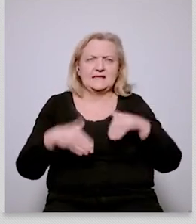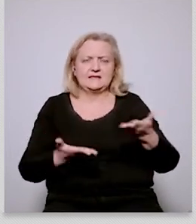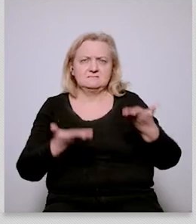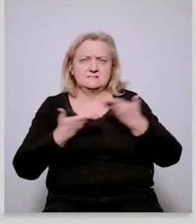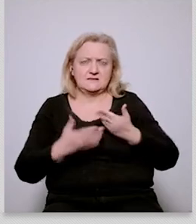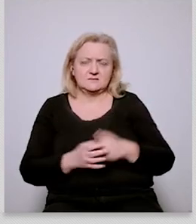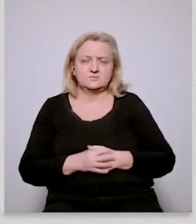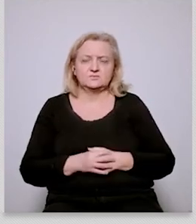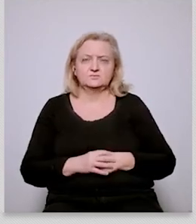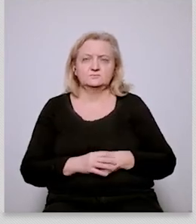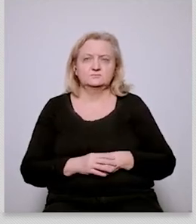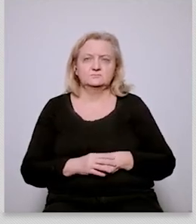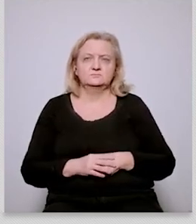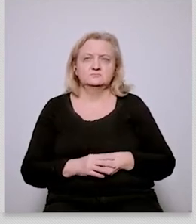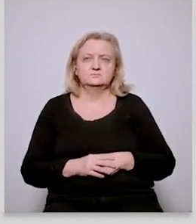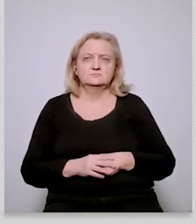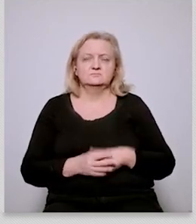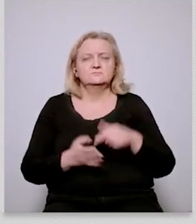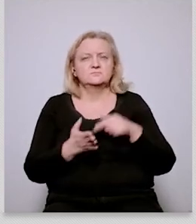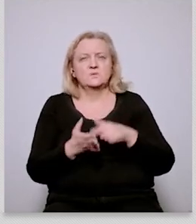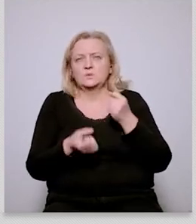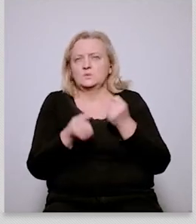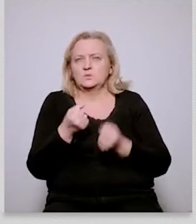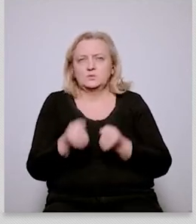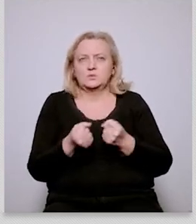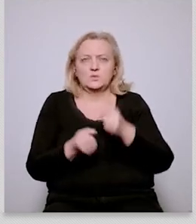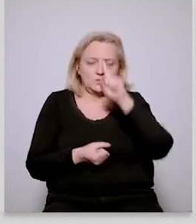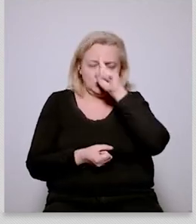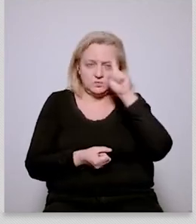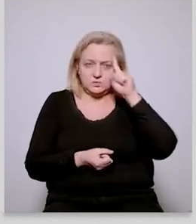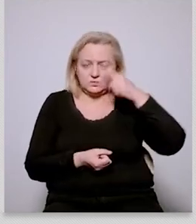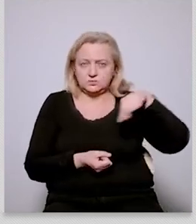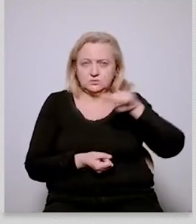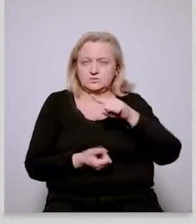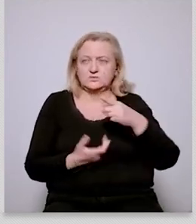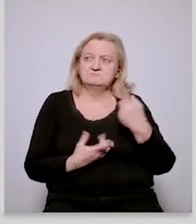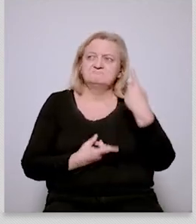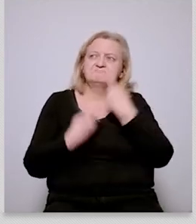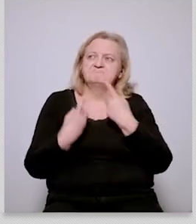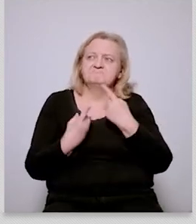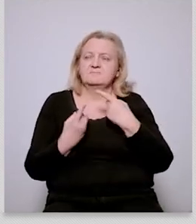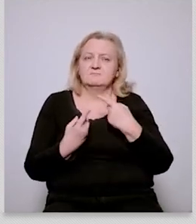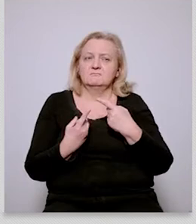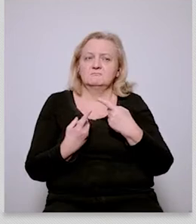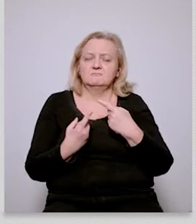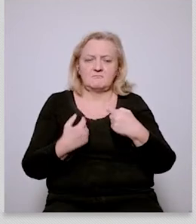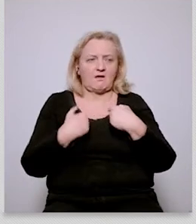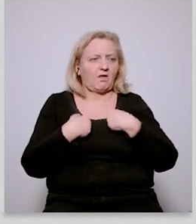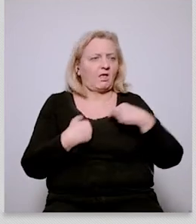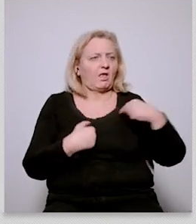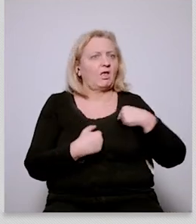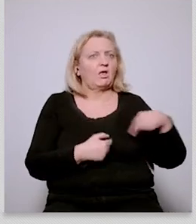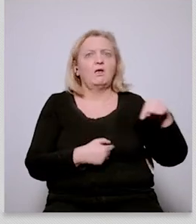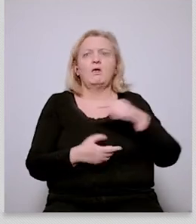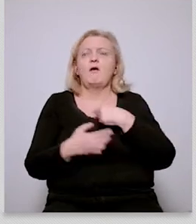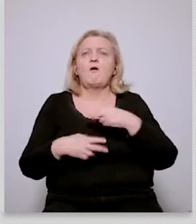difficult for people to take this sort of an ownership and individual responsibility and at the same time not only for themselves but for the country